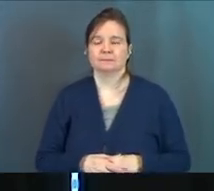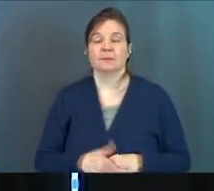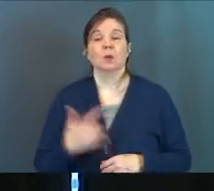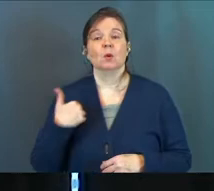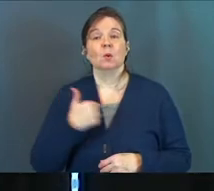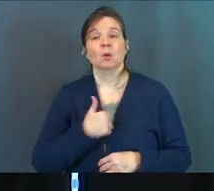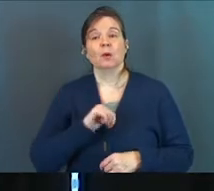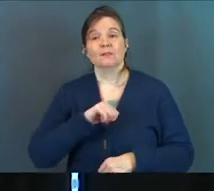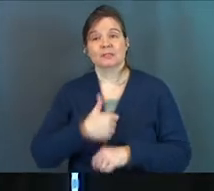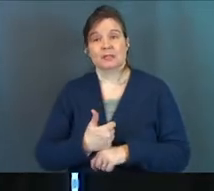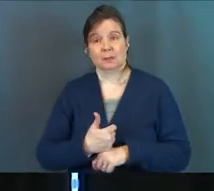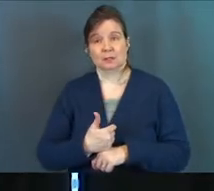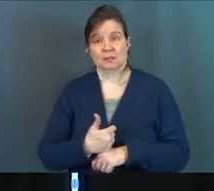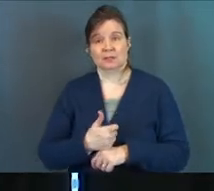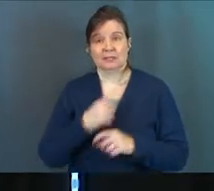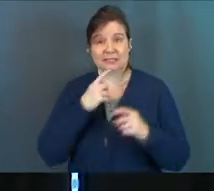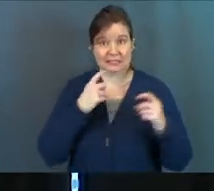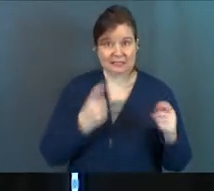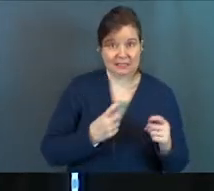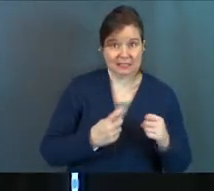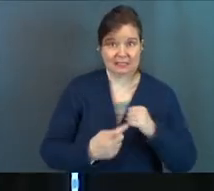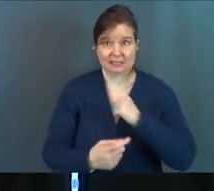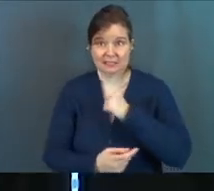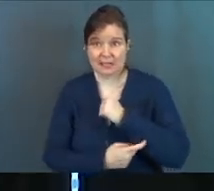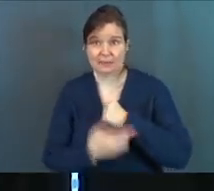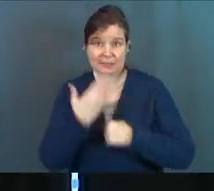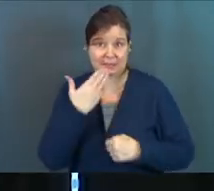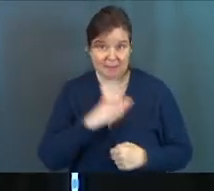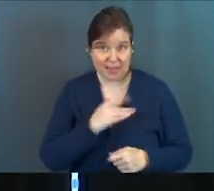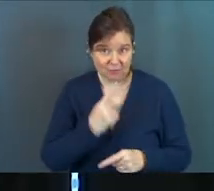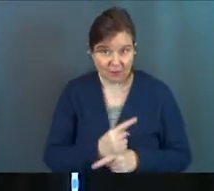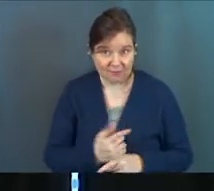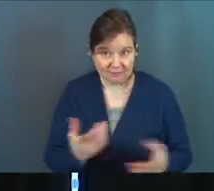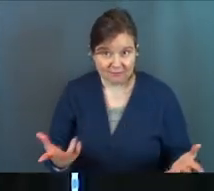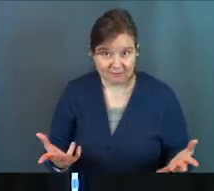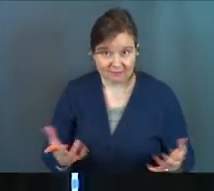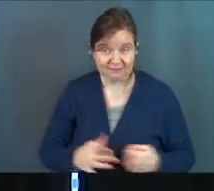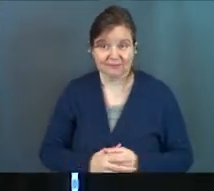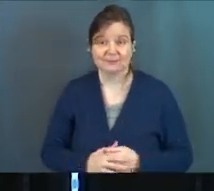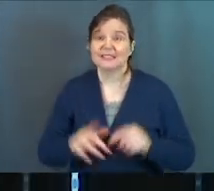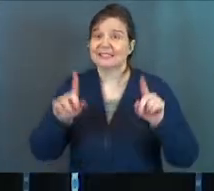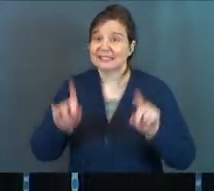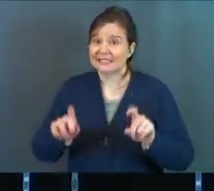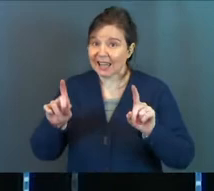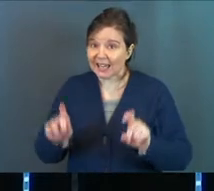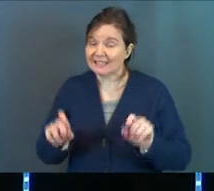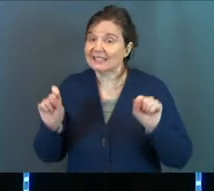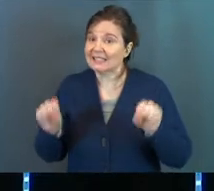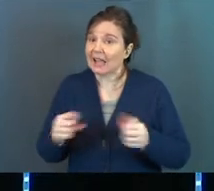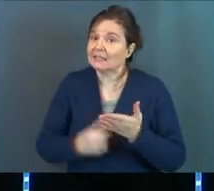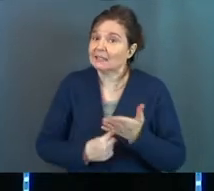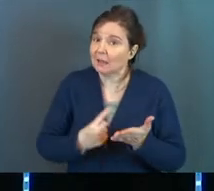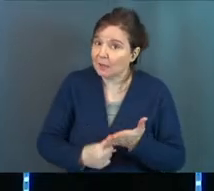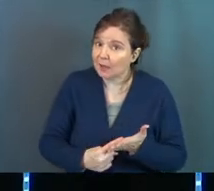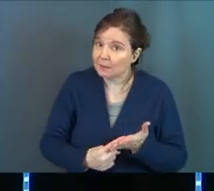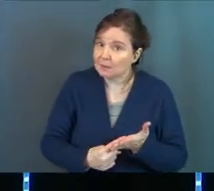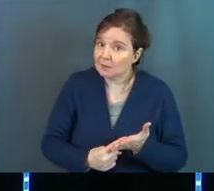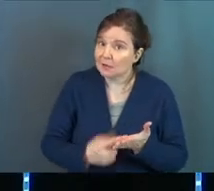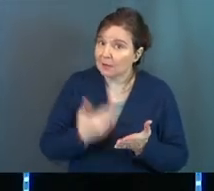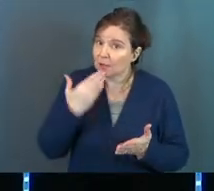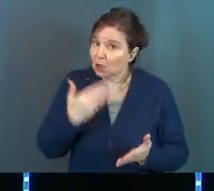So we've established sin and temptation is bad. Amen? Tests can sometimes